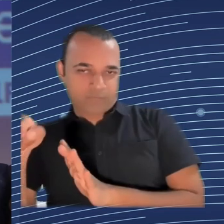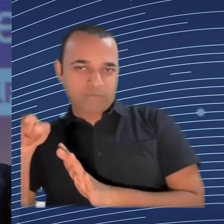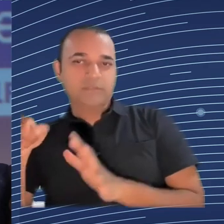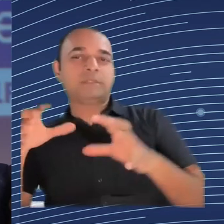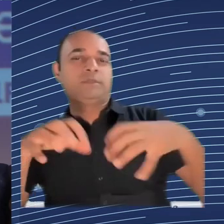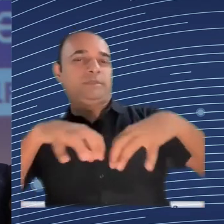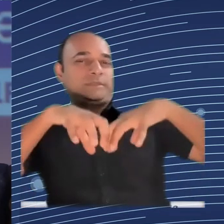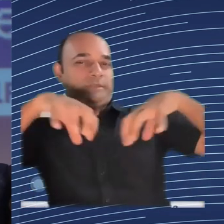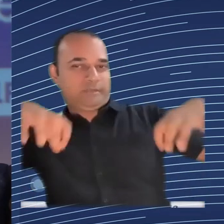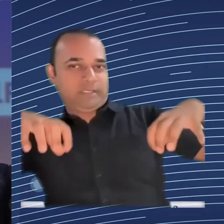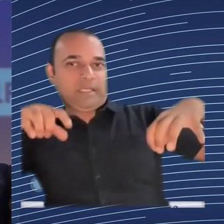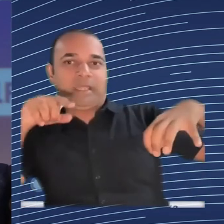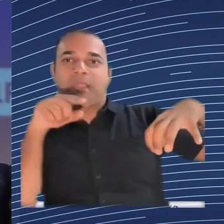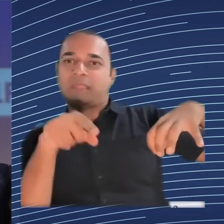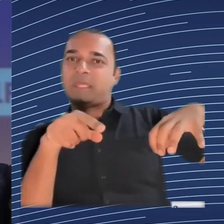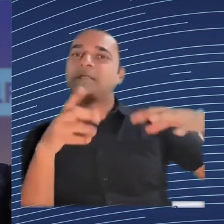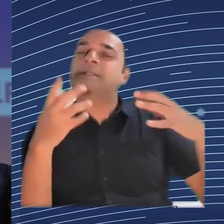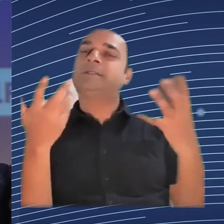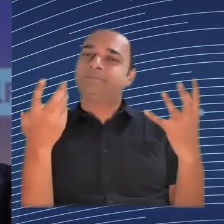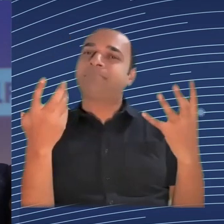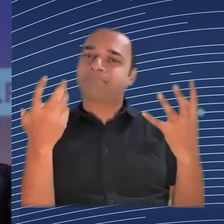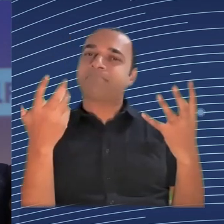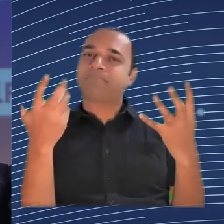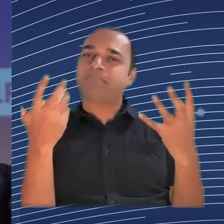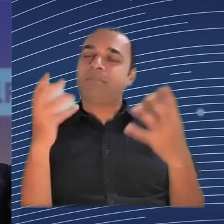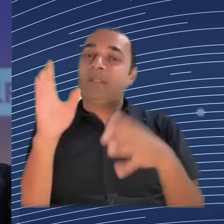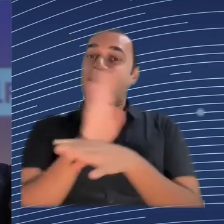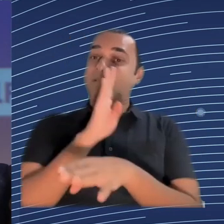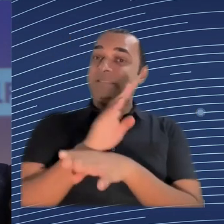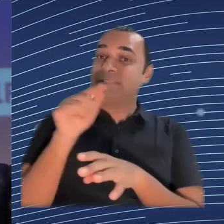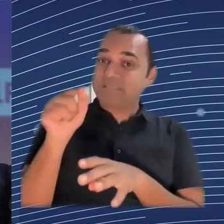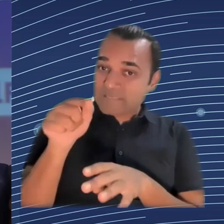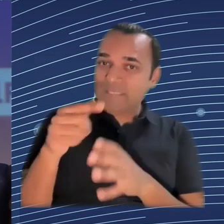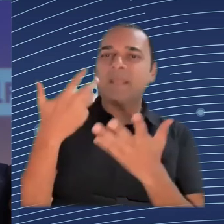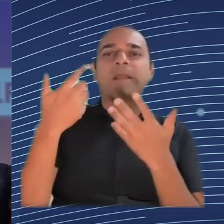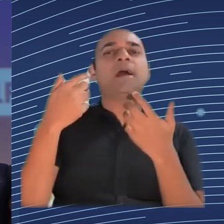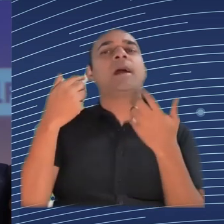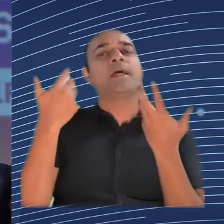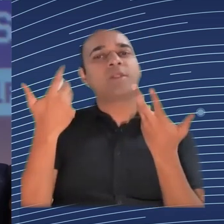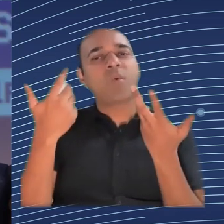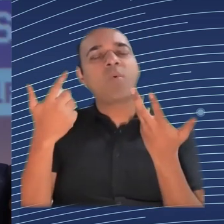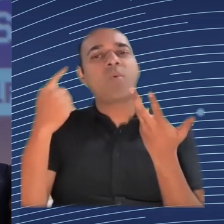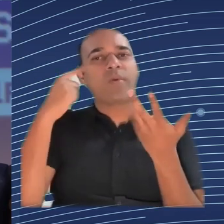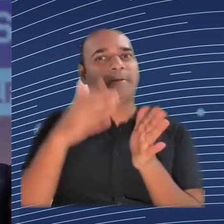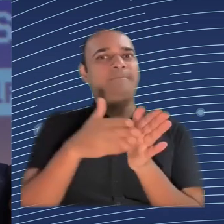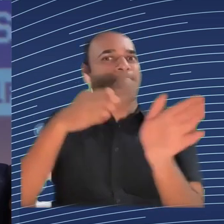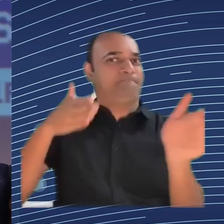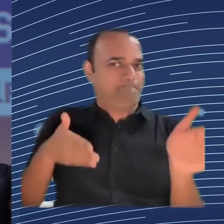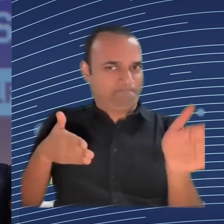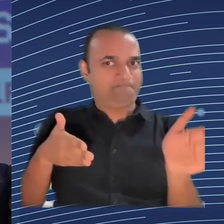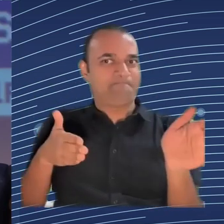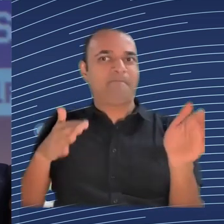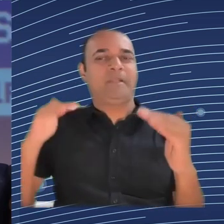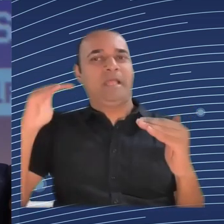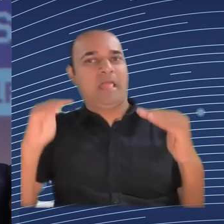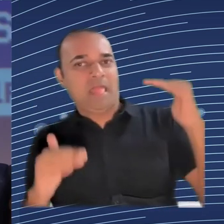what I would like to see them do is first and foremost understand how AI responsibility fits into their business